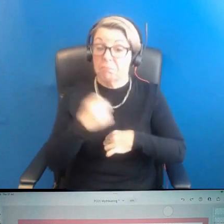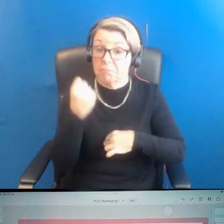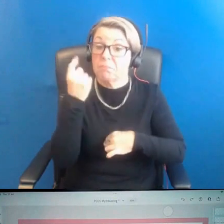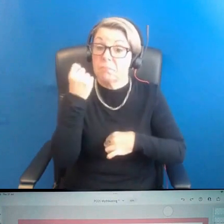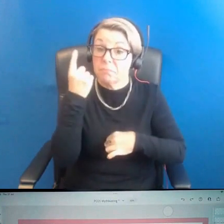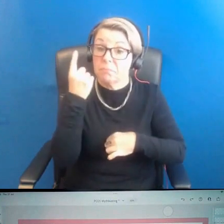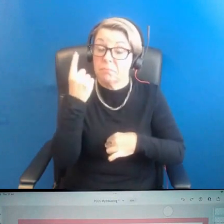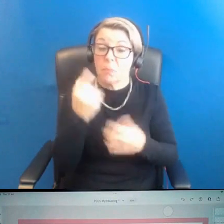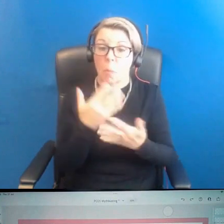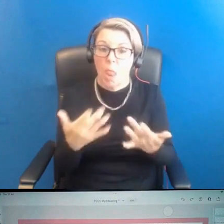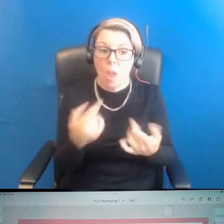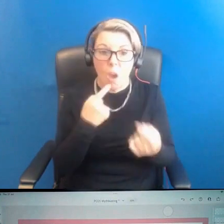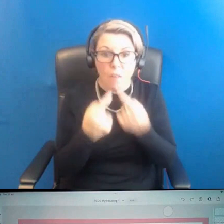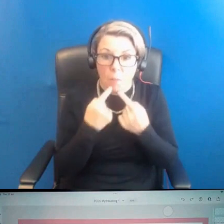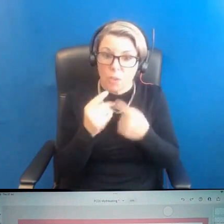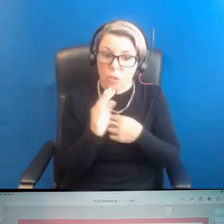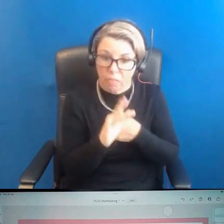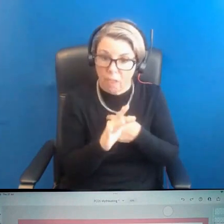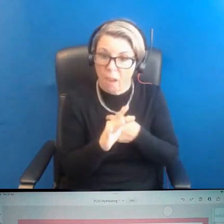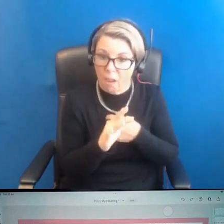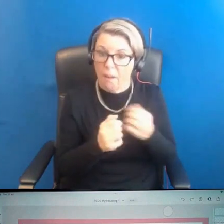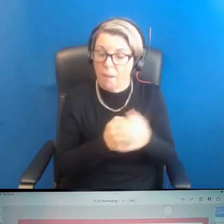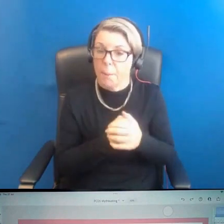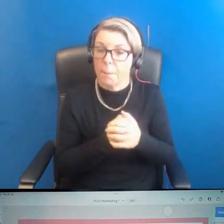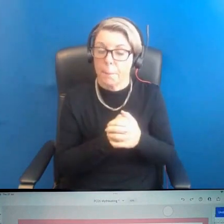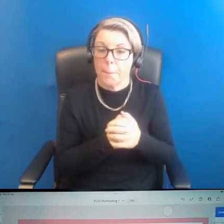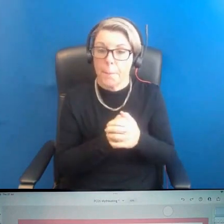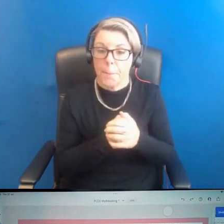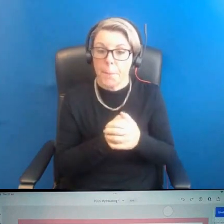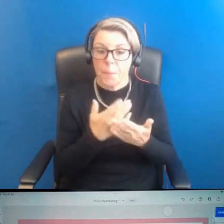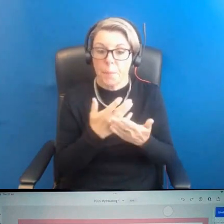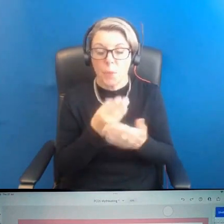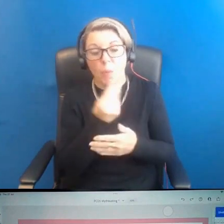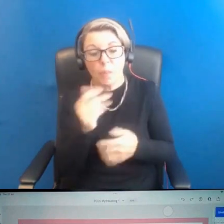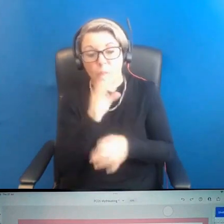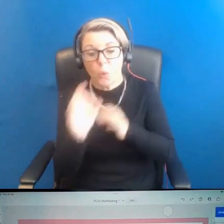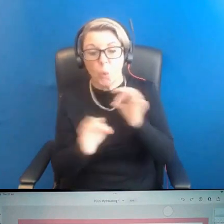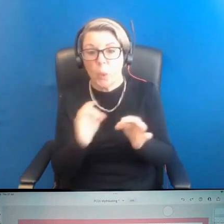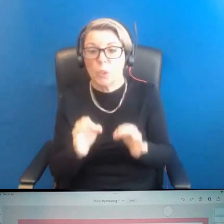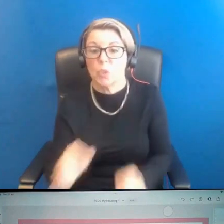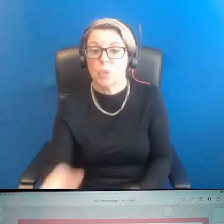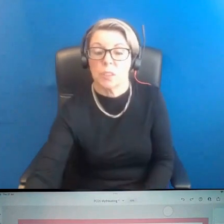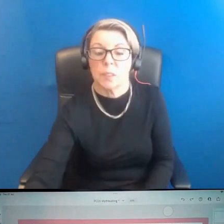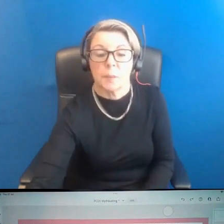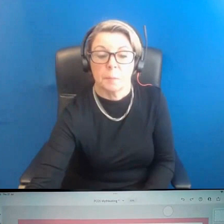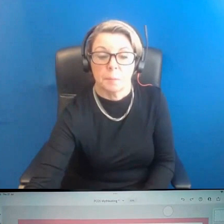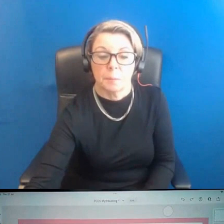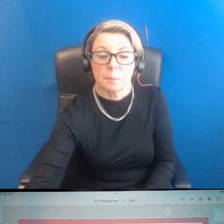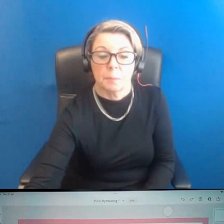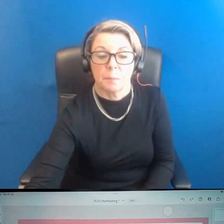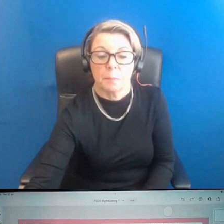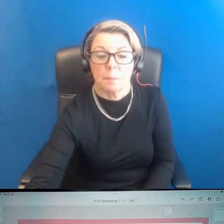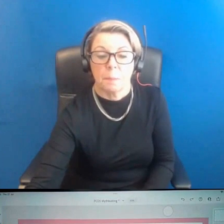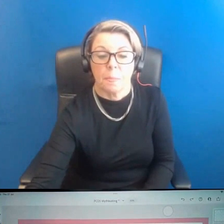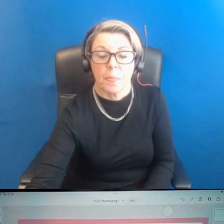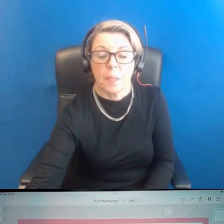quite a lot to take in there, though. And we do have quite a few questions coming up. And some of them